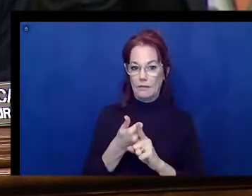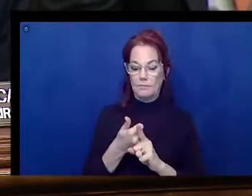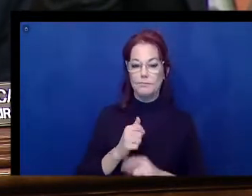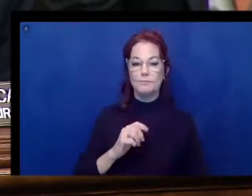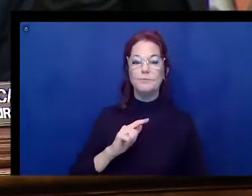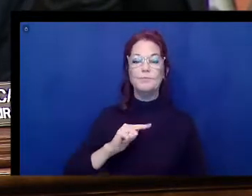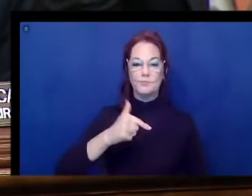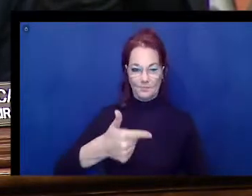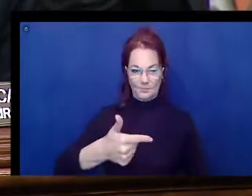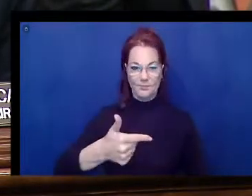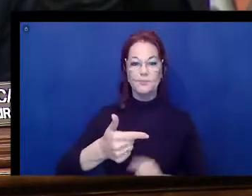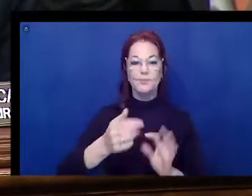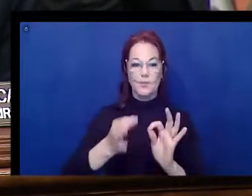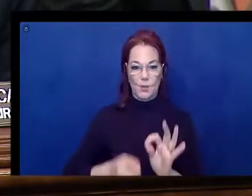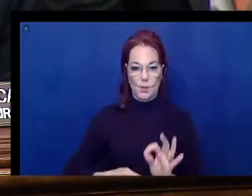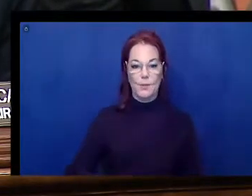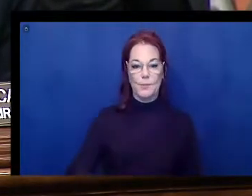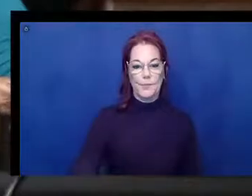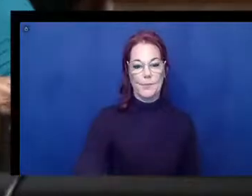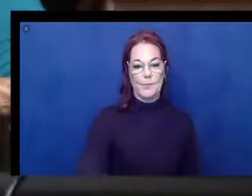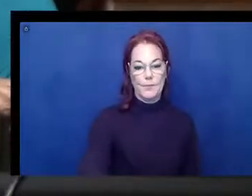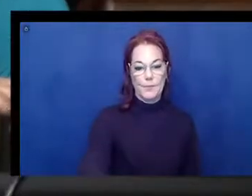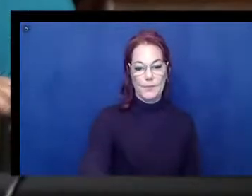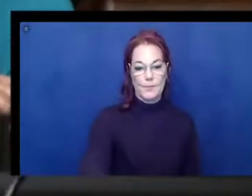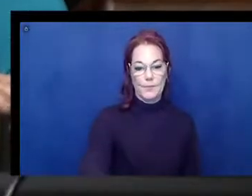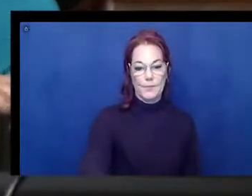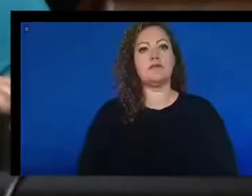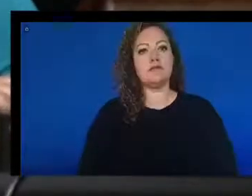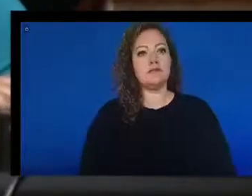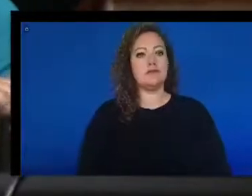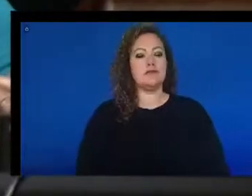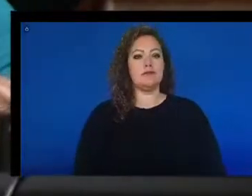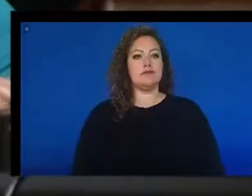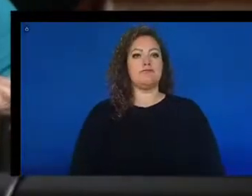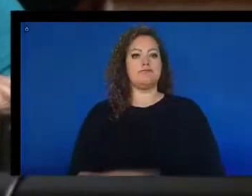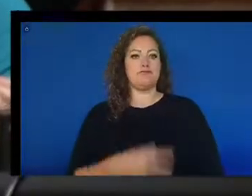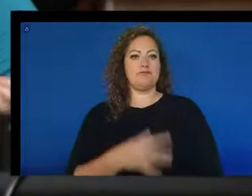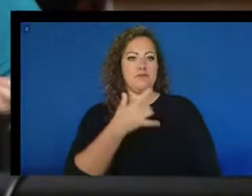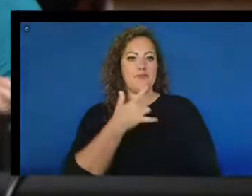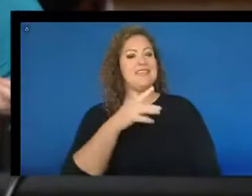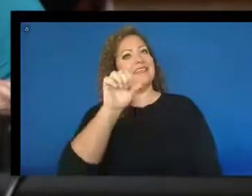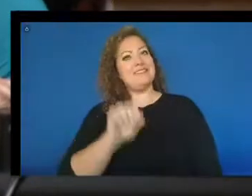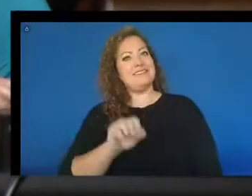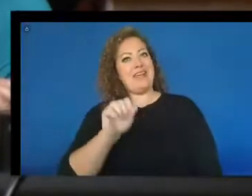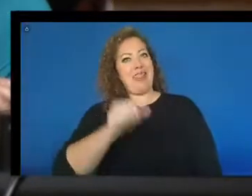Do want to go first? No, I'm a southern gentleman. Oh, a southern gentleman. Well, thank you, southern gentleman.